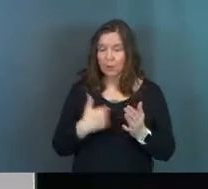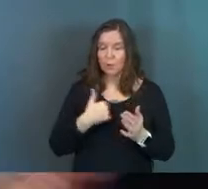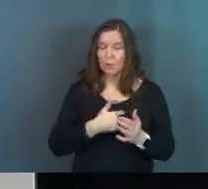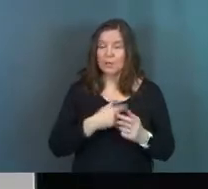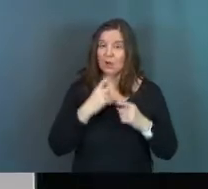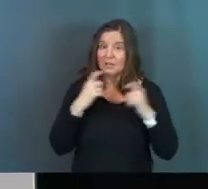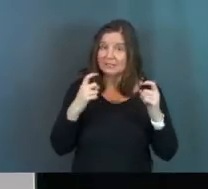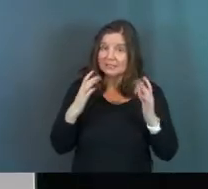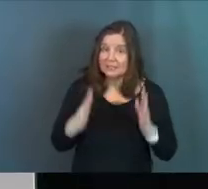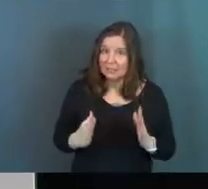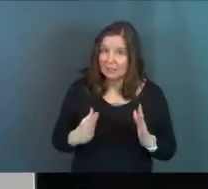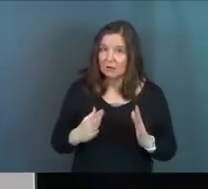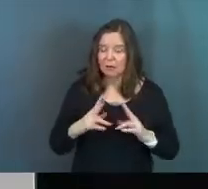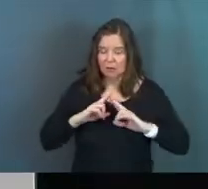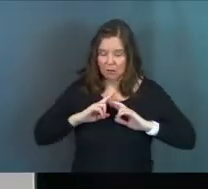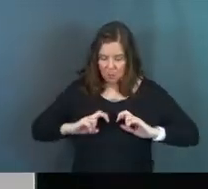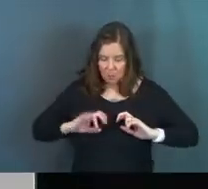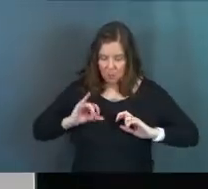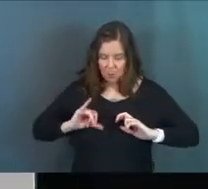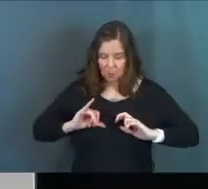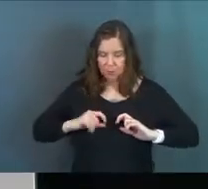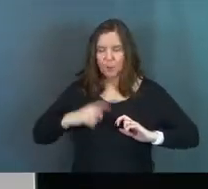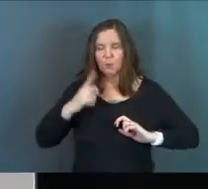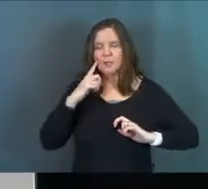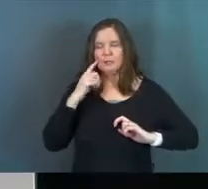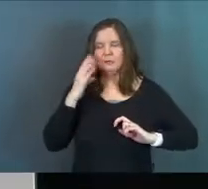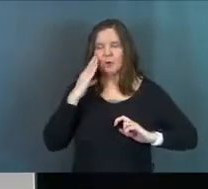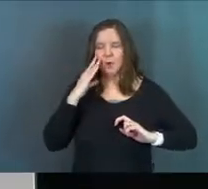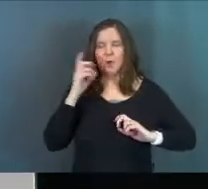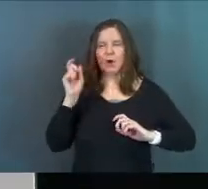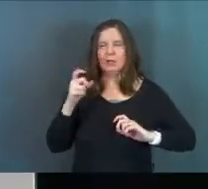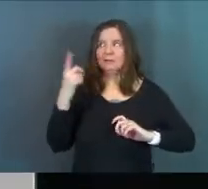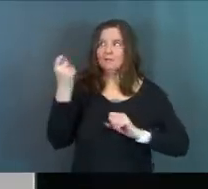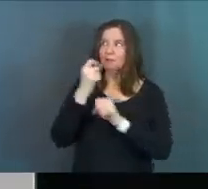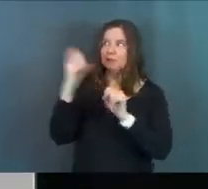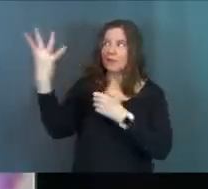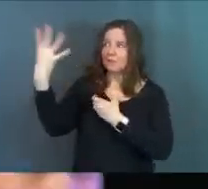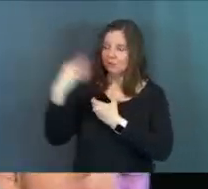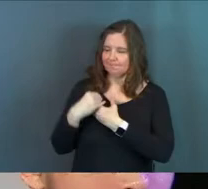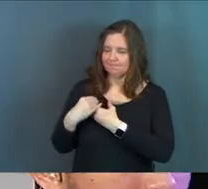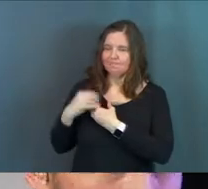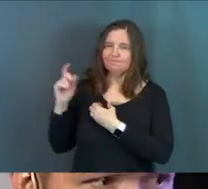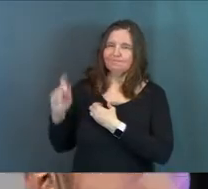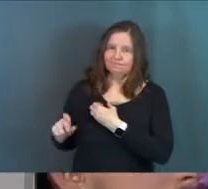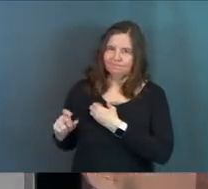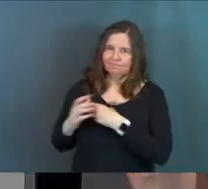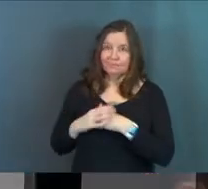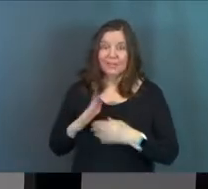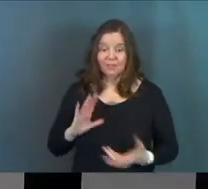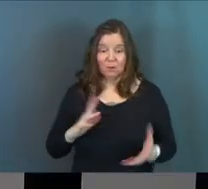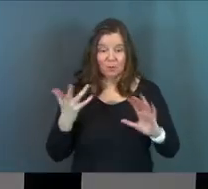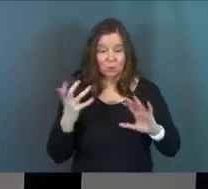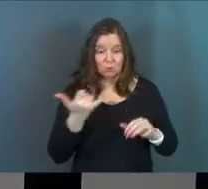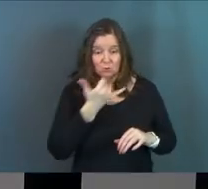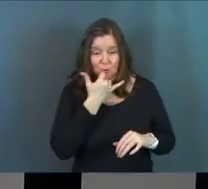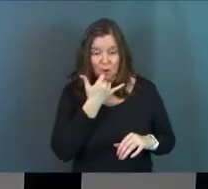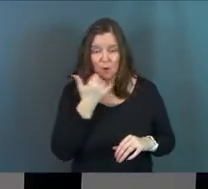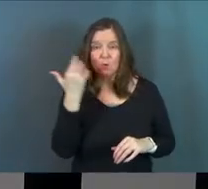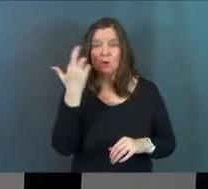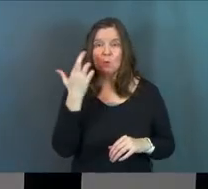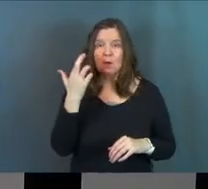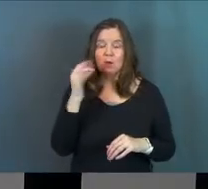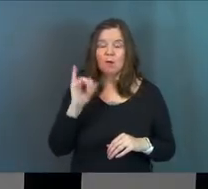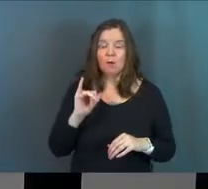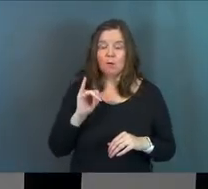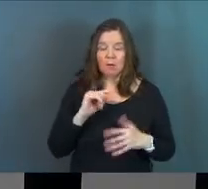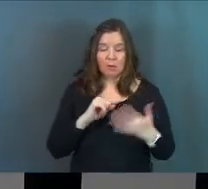that we are a sinner, we can realize our need for a Savior. When we recognize that we're messed up and that we do things wrong, we realize